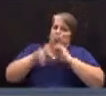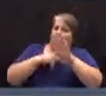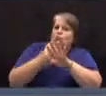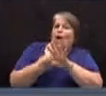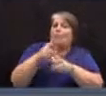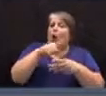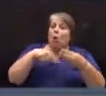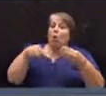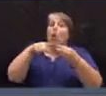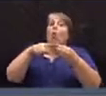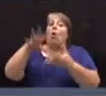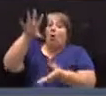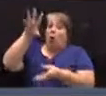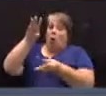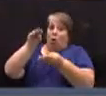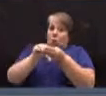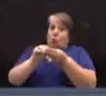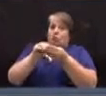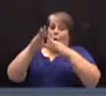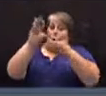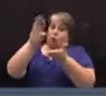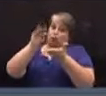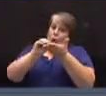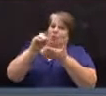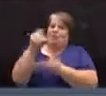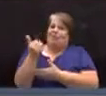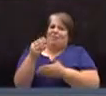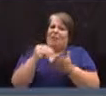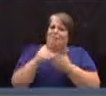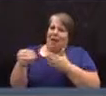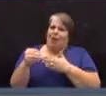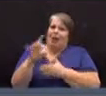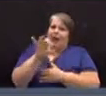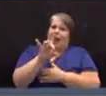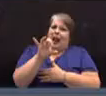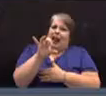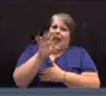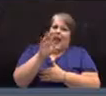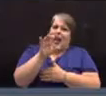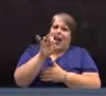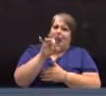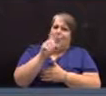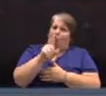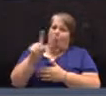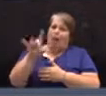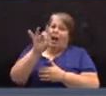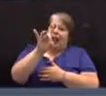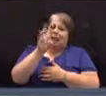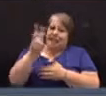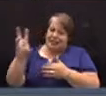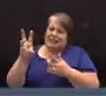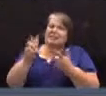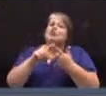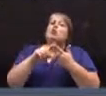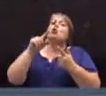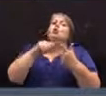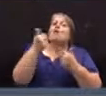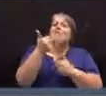they reduced the $15,881,866 budget down to the motion of $15